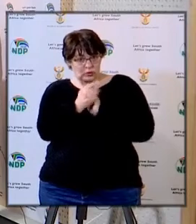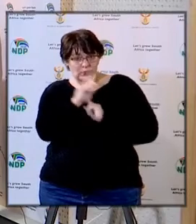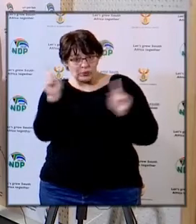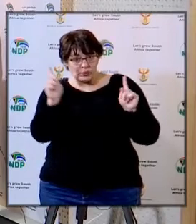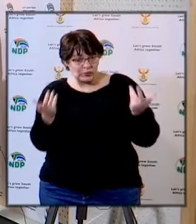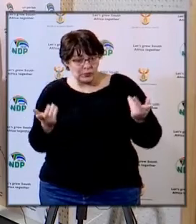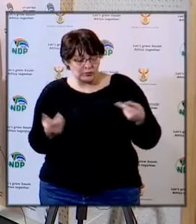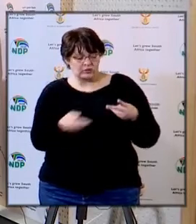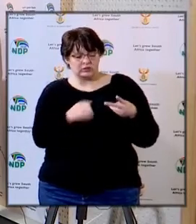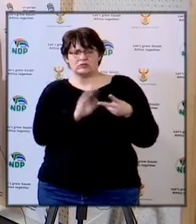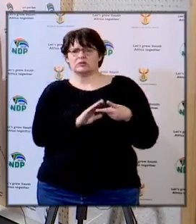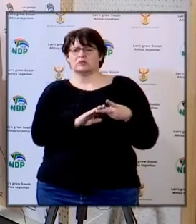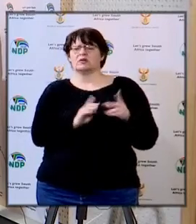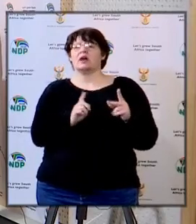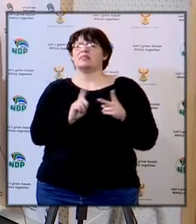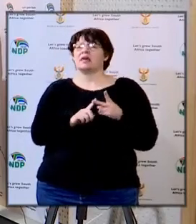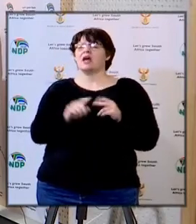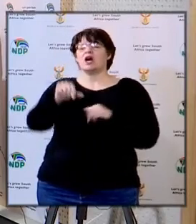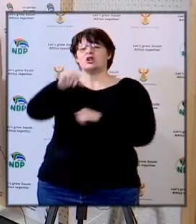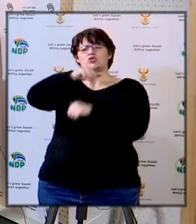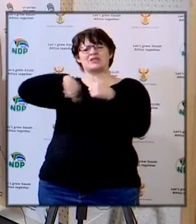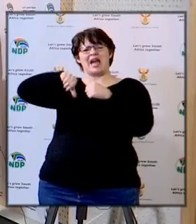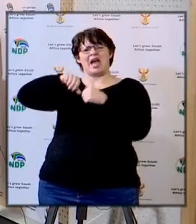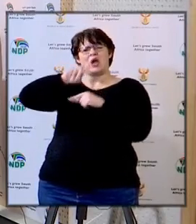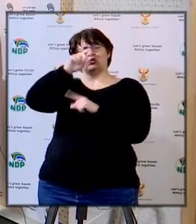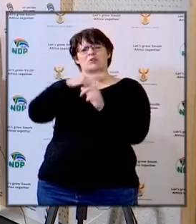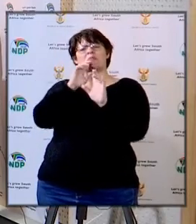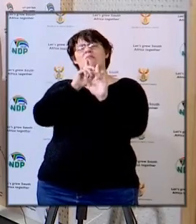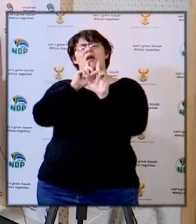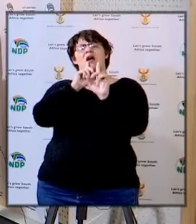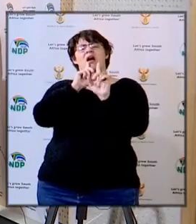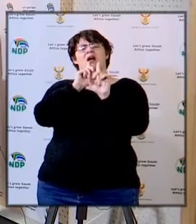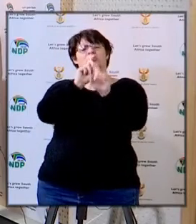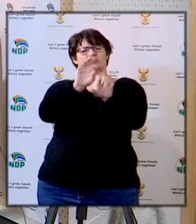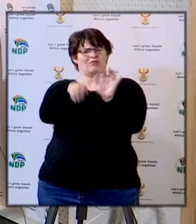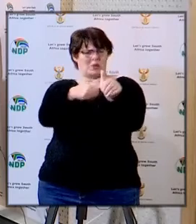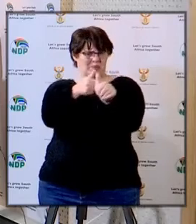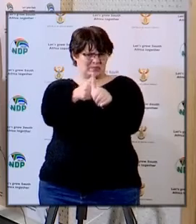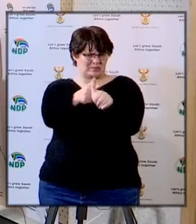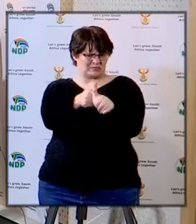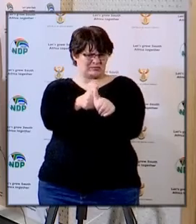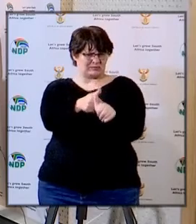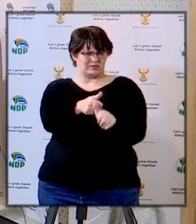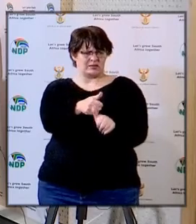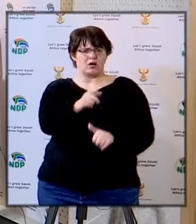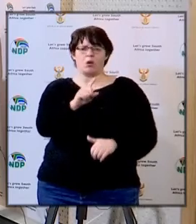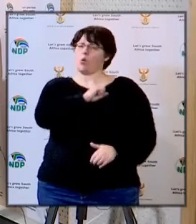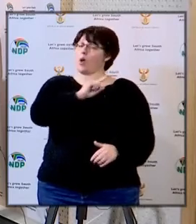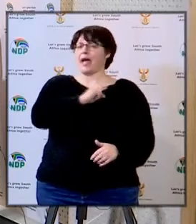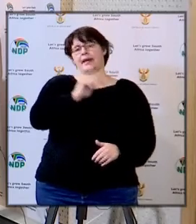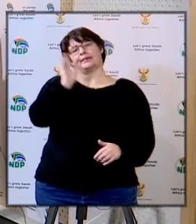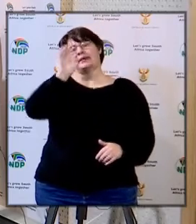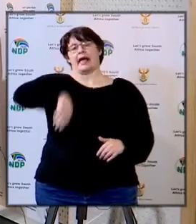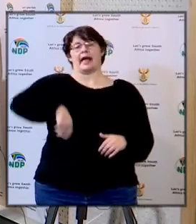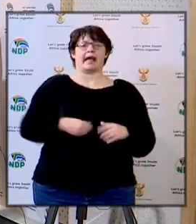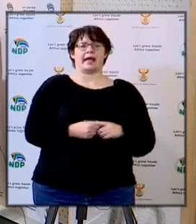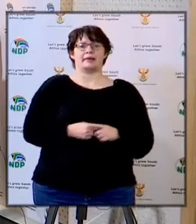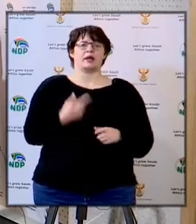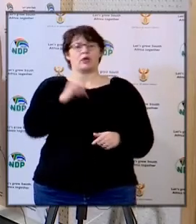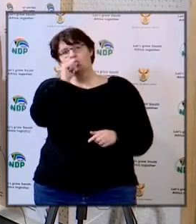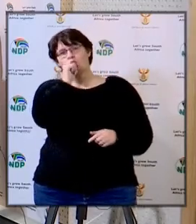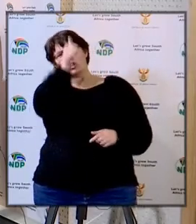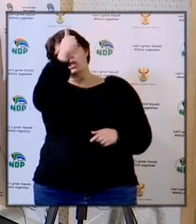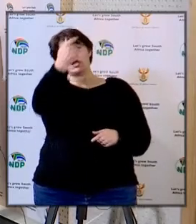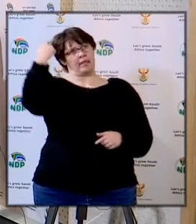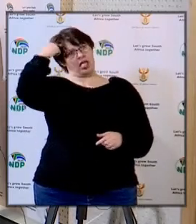just to follow up on the issue of the societal question that I've asked the reason why I asked this question is not because I asked it